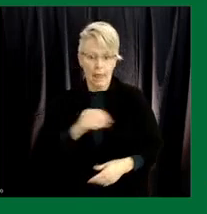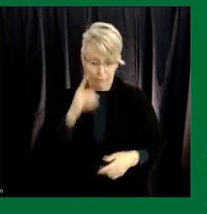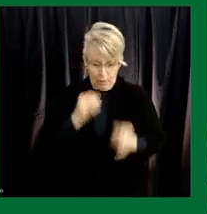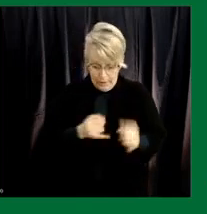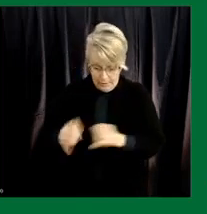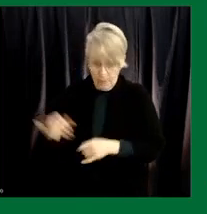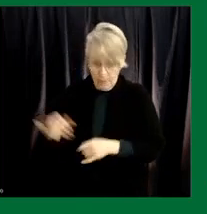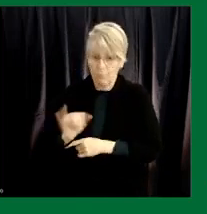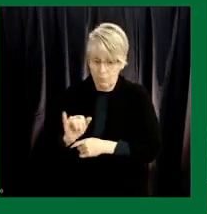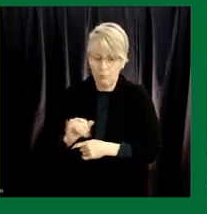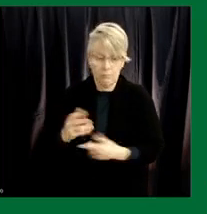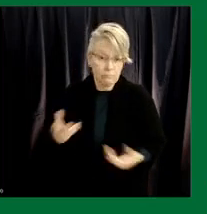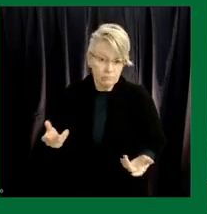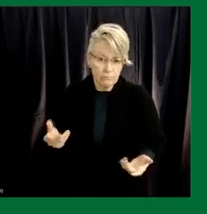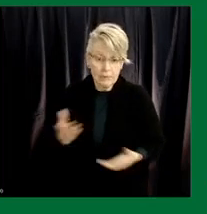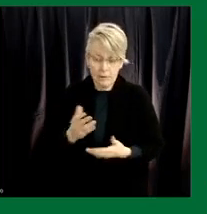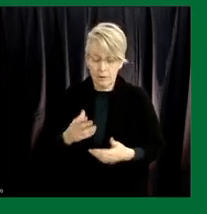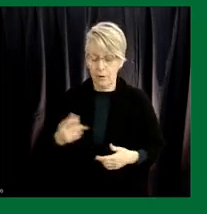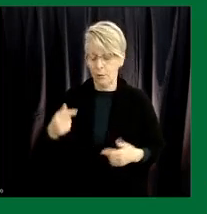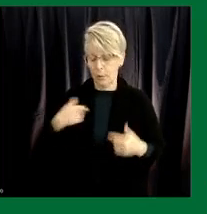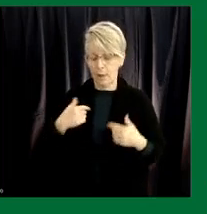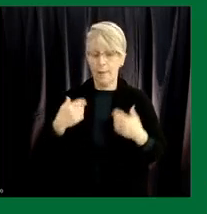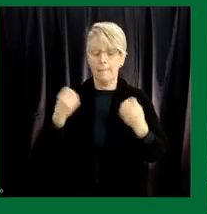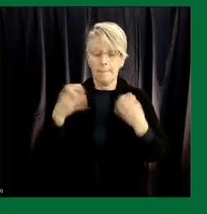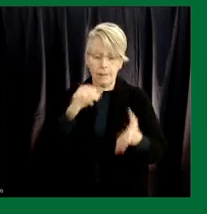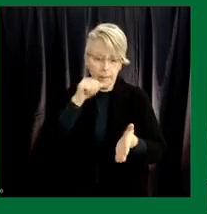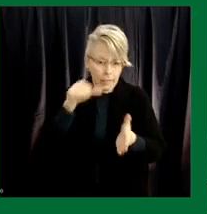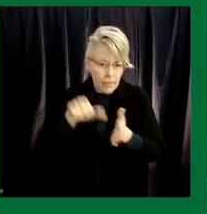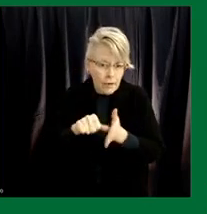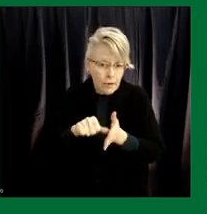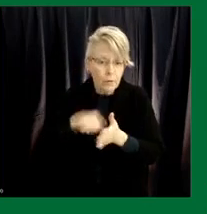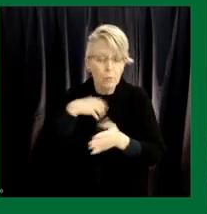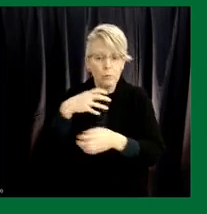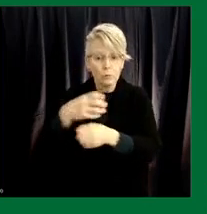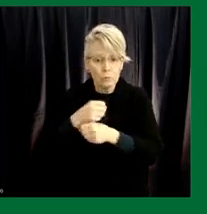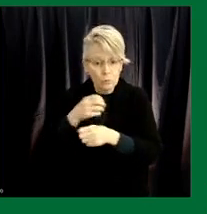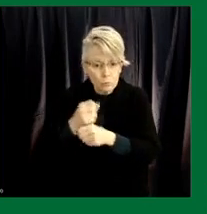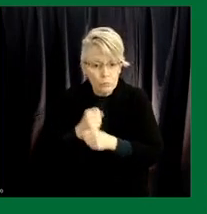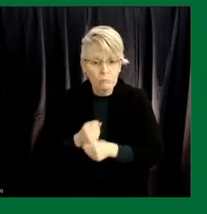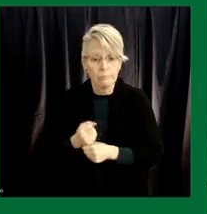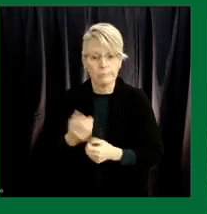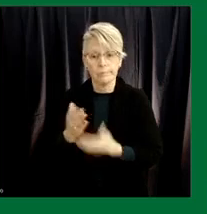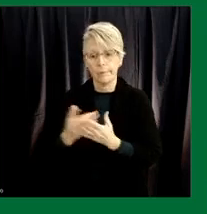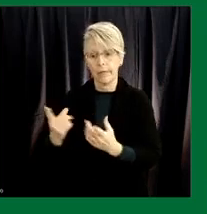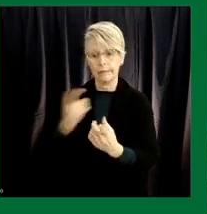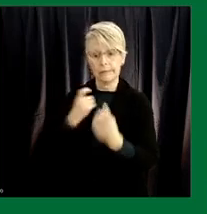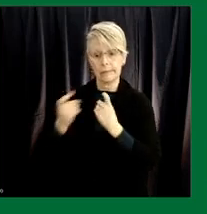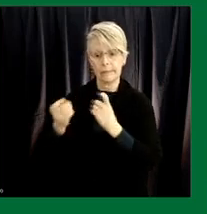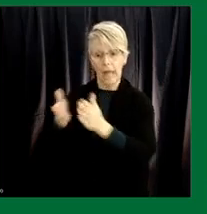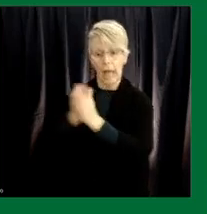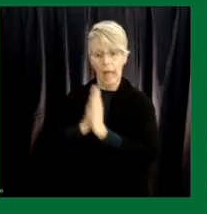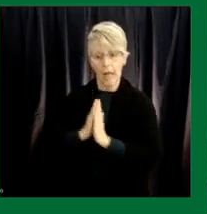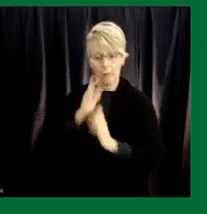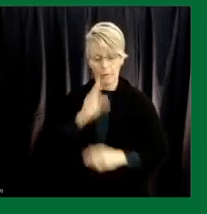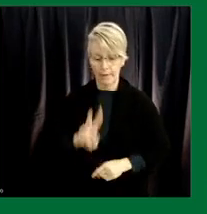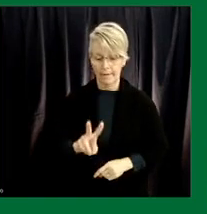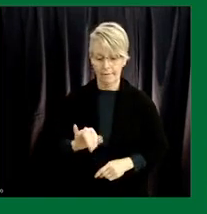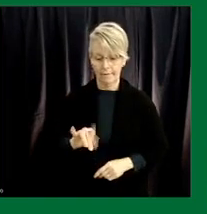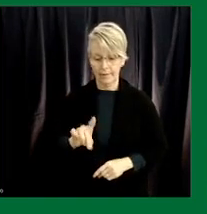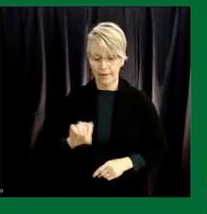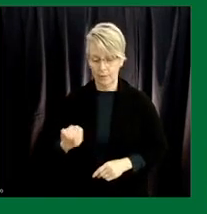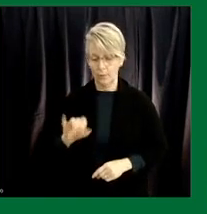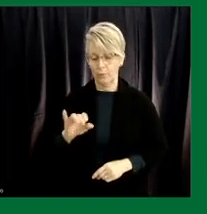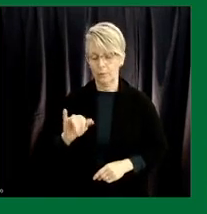dr gertz had indicated uh we've had a number of letters um of requests that have gone back and forth between veto intervac the province the federal